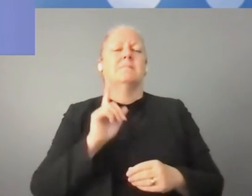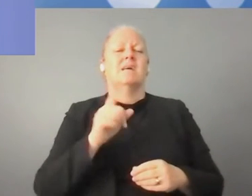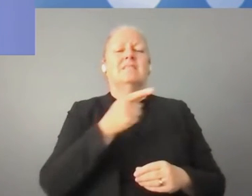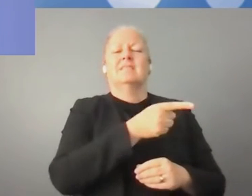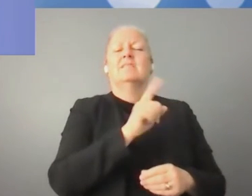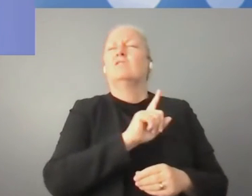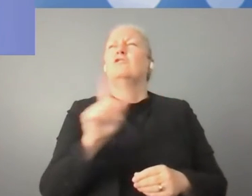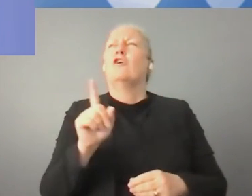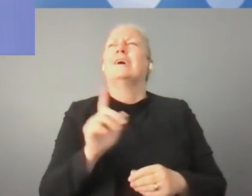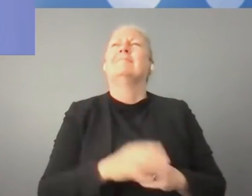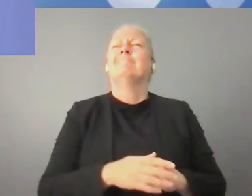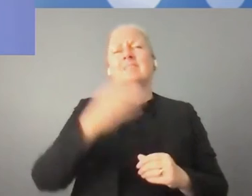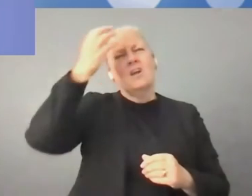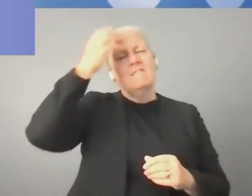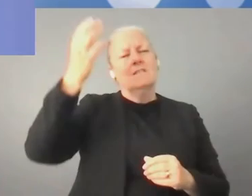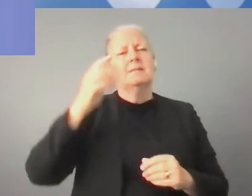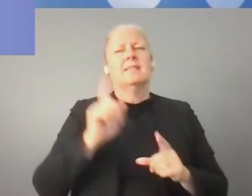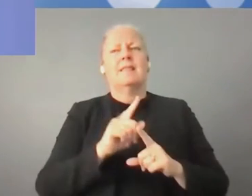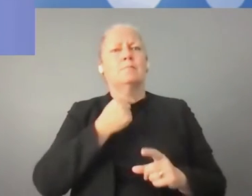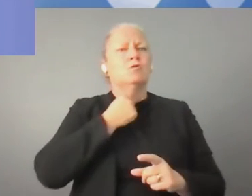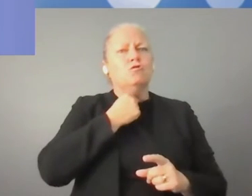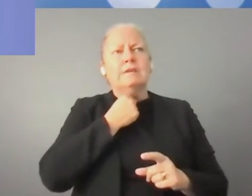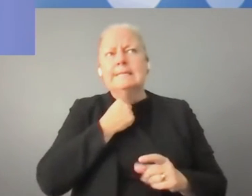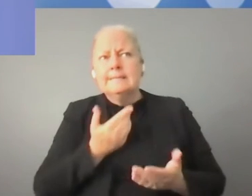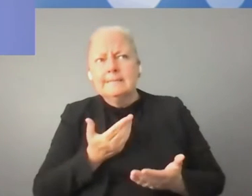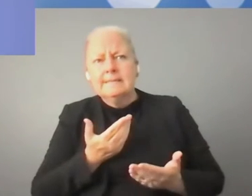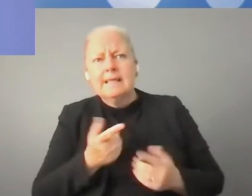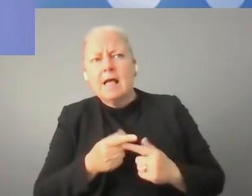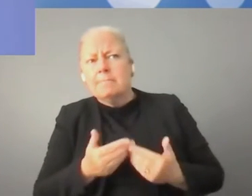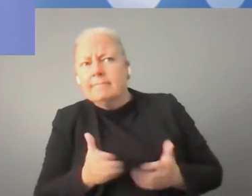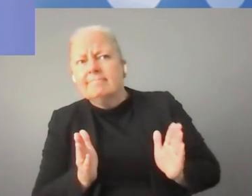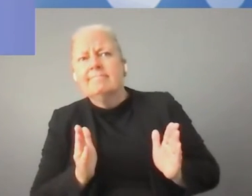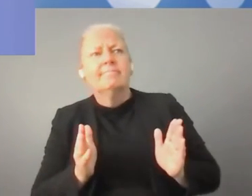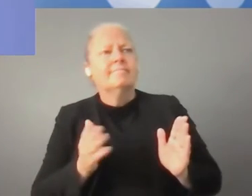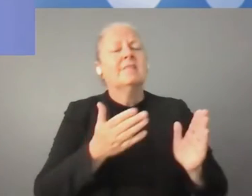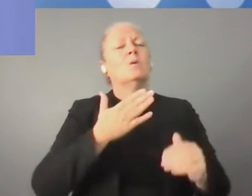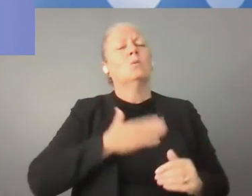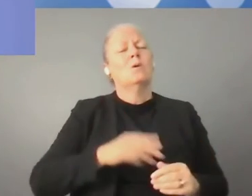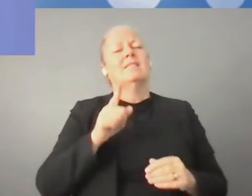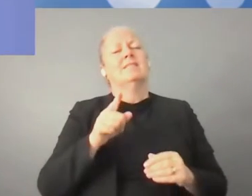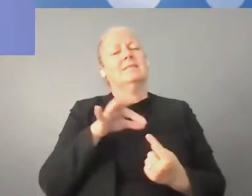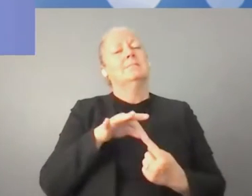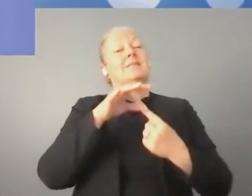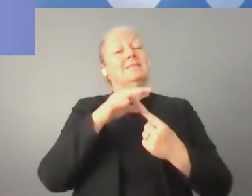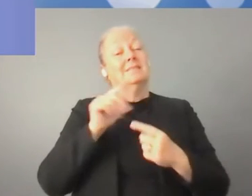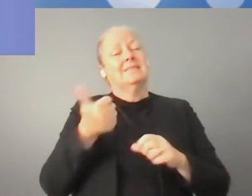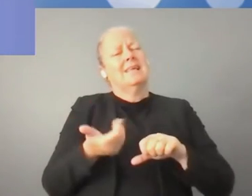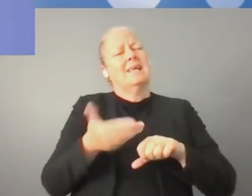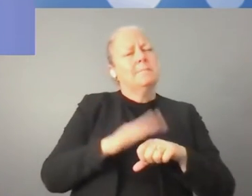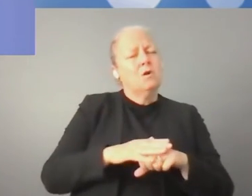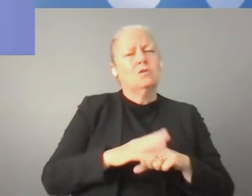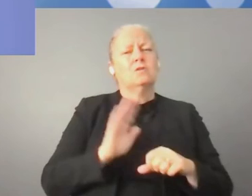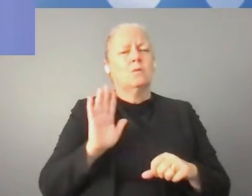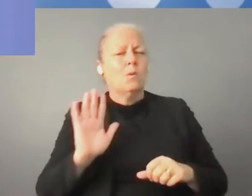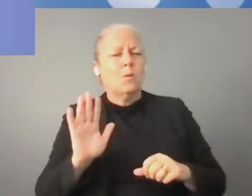What you need are special experts on venture capital, but still a